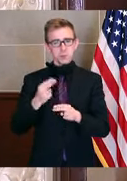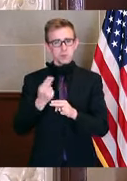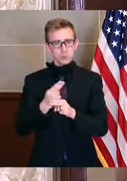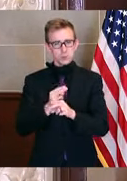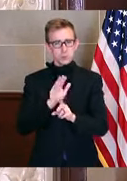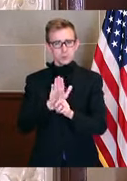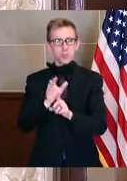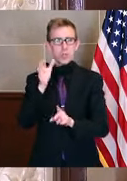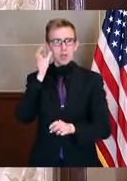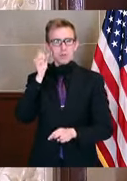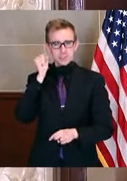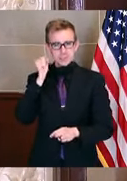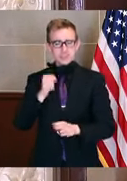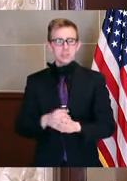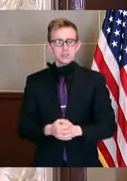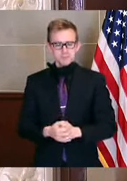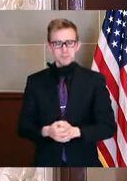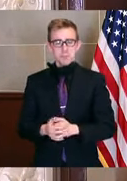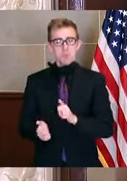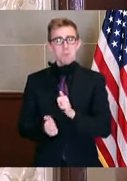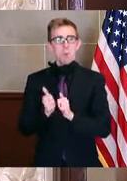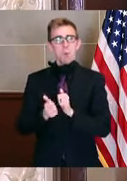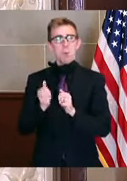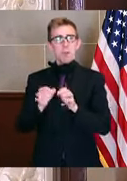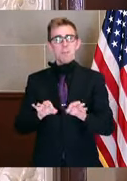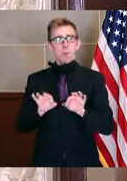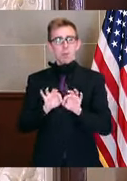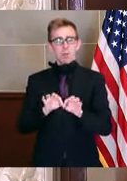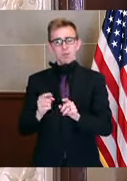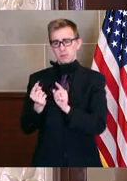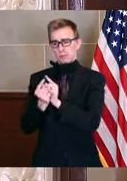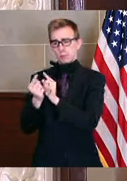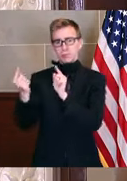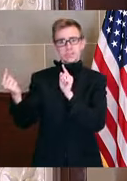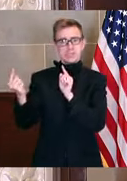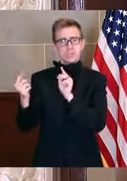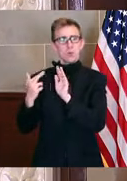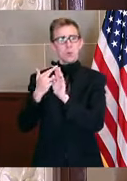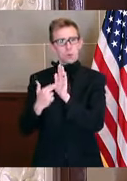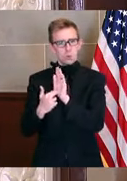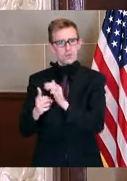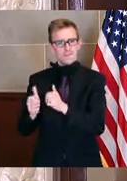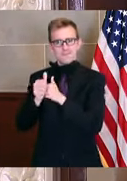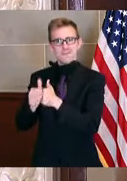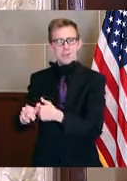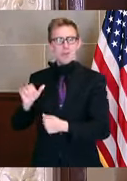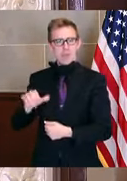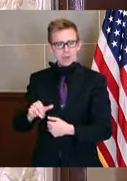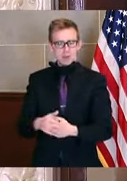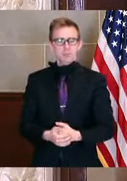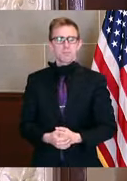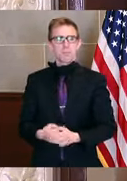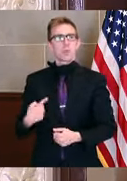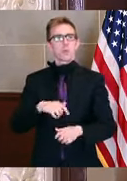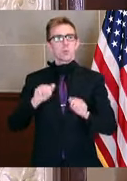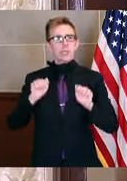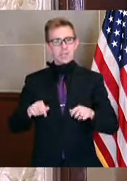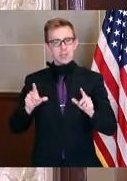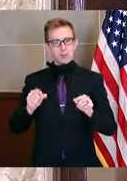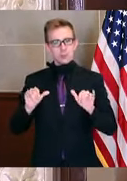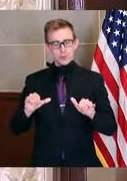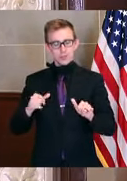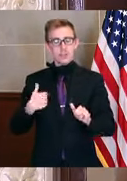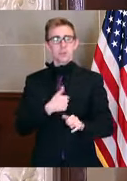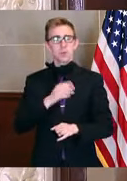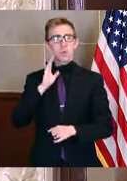sense and most importantly, follow the social distancing guidelines. We can do this and we